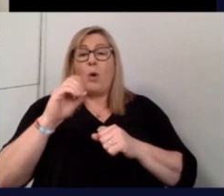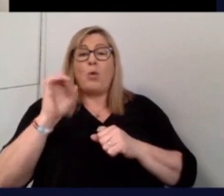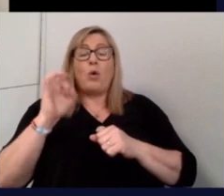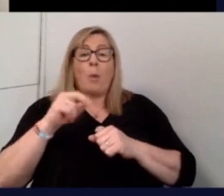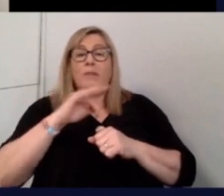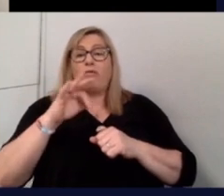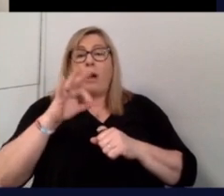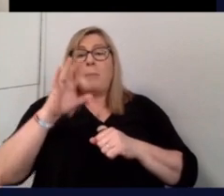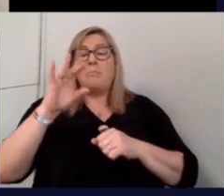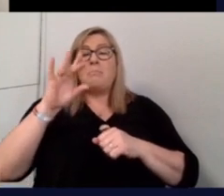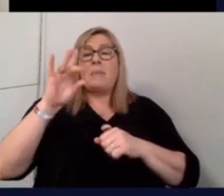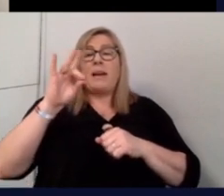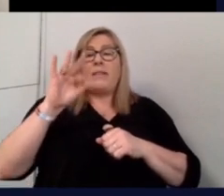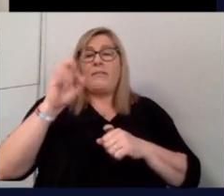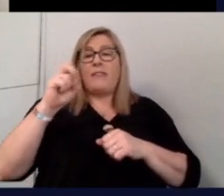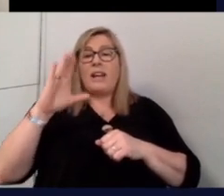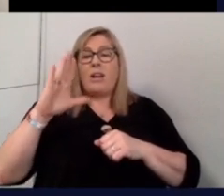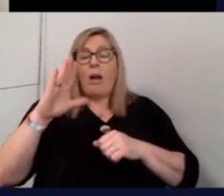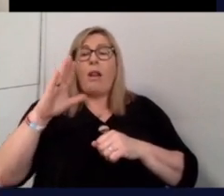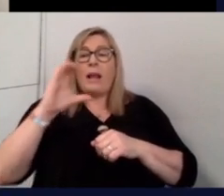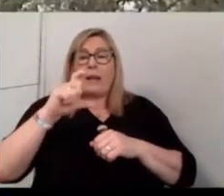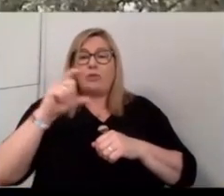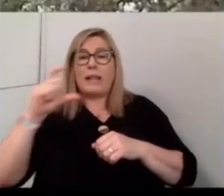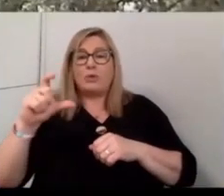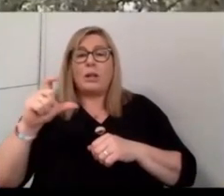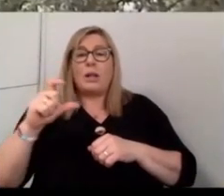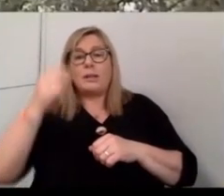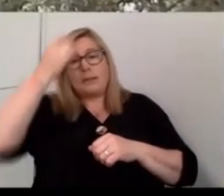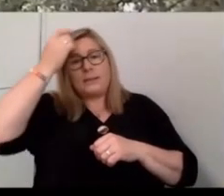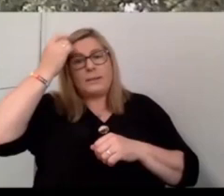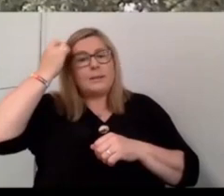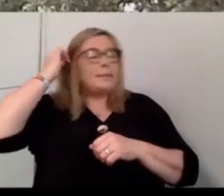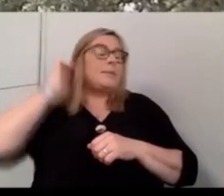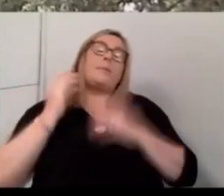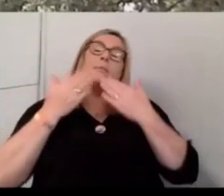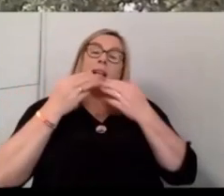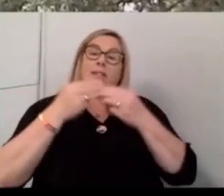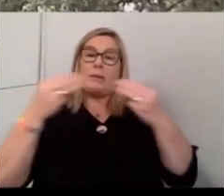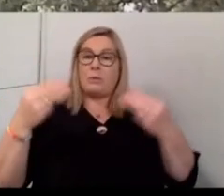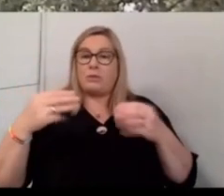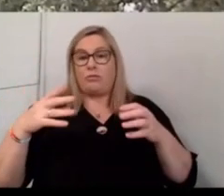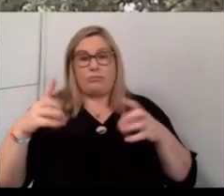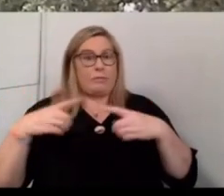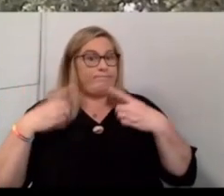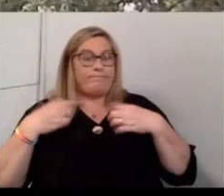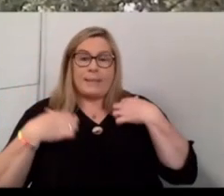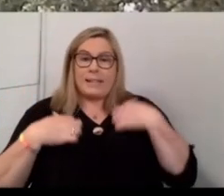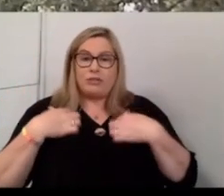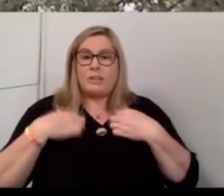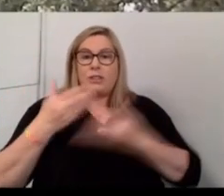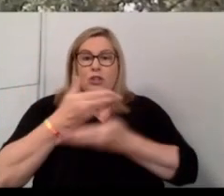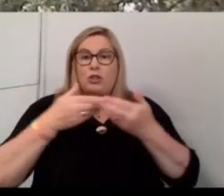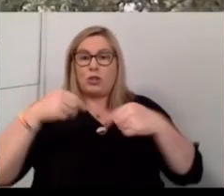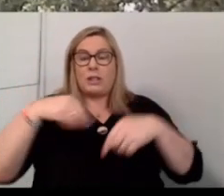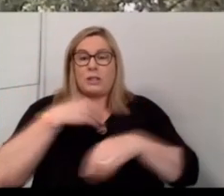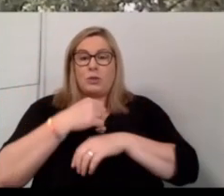Council and Dublin Belfast Economic Corridor. Thanks very much, and a really interesting discussion here today. The time is to